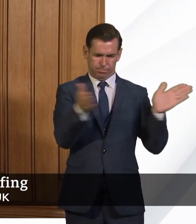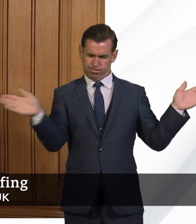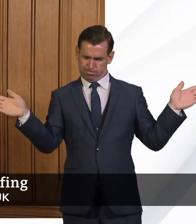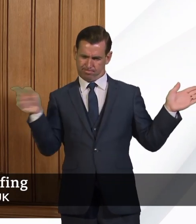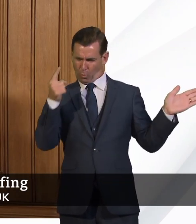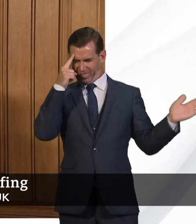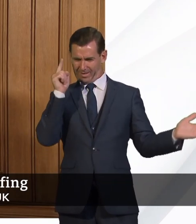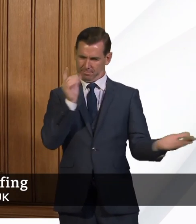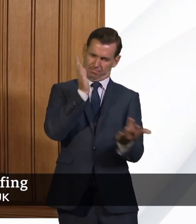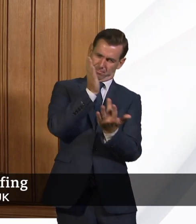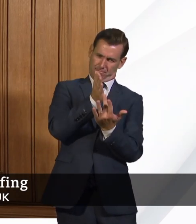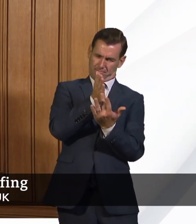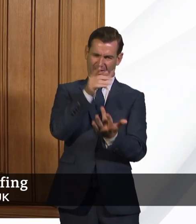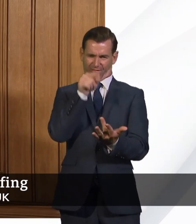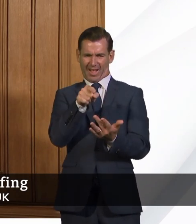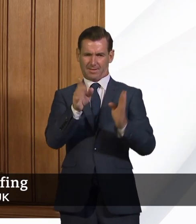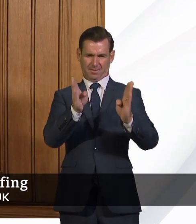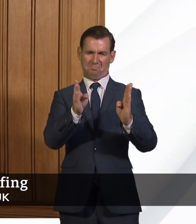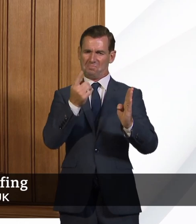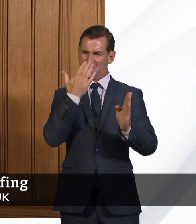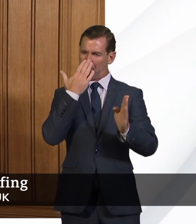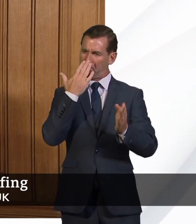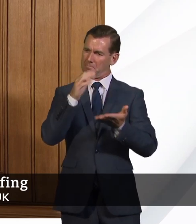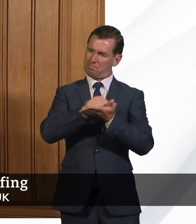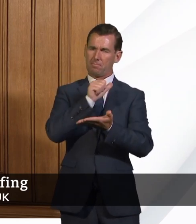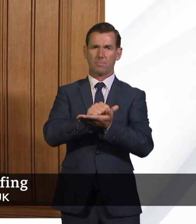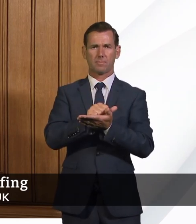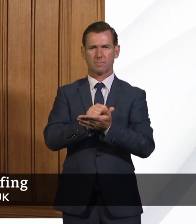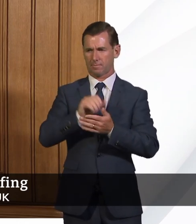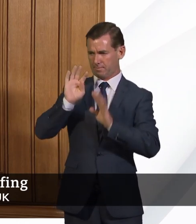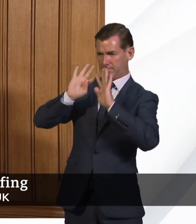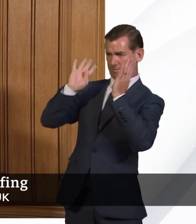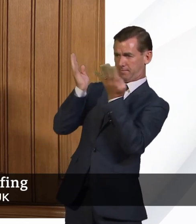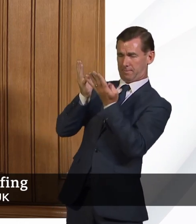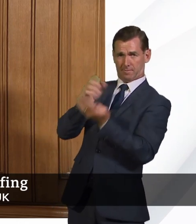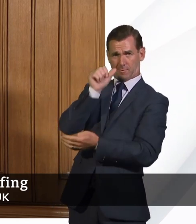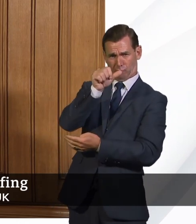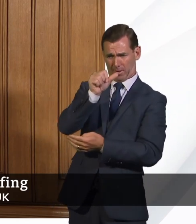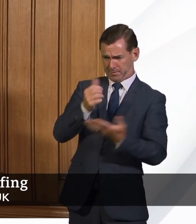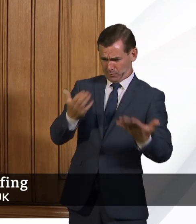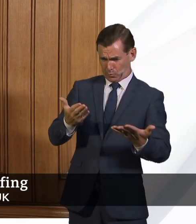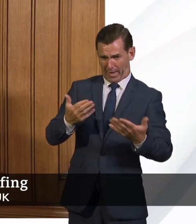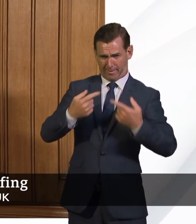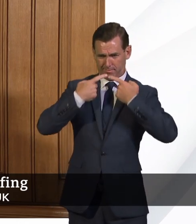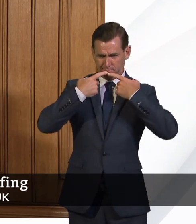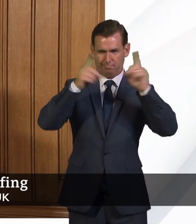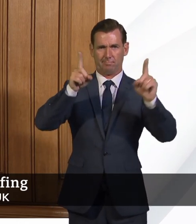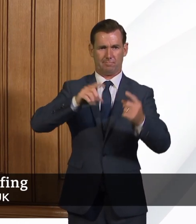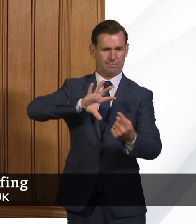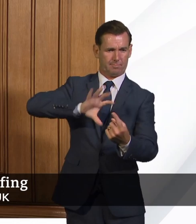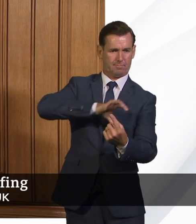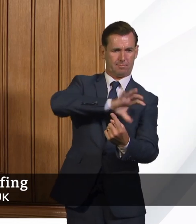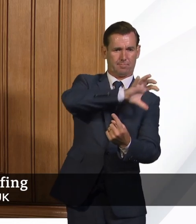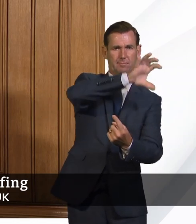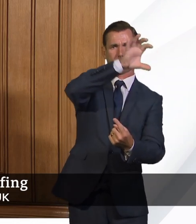in statistics. And as you said, SAGE for the first time today, published those regional R values,